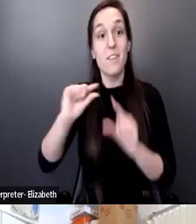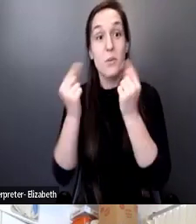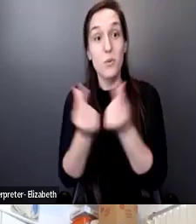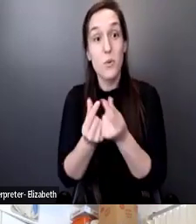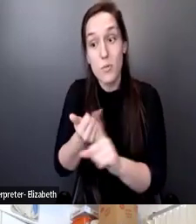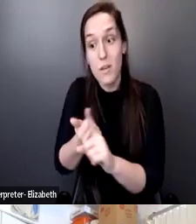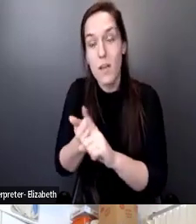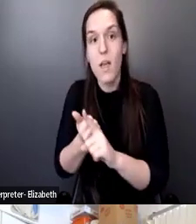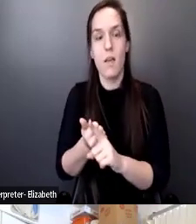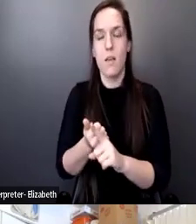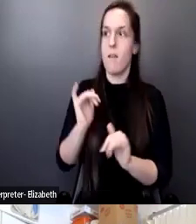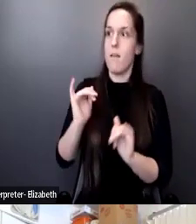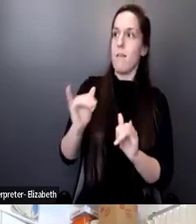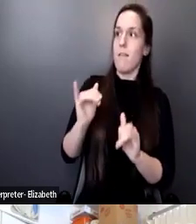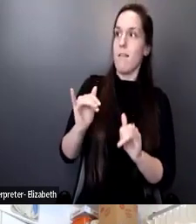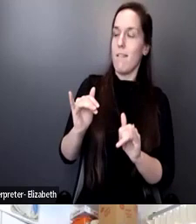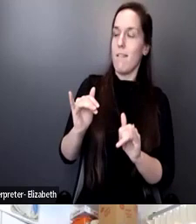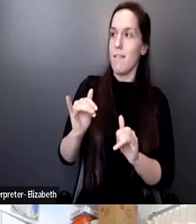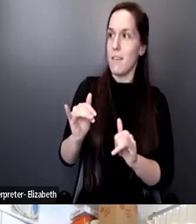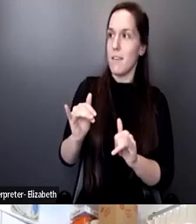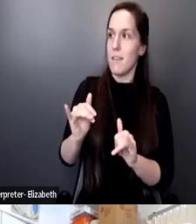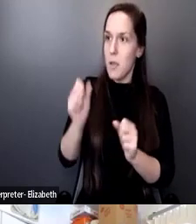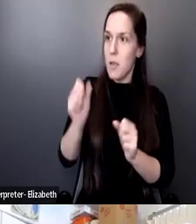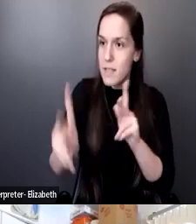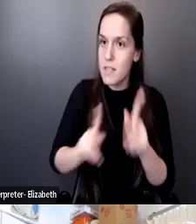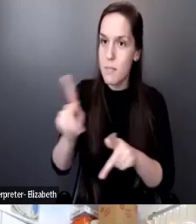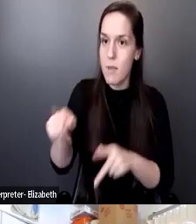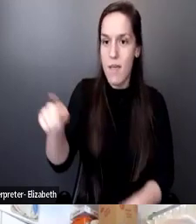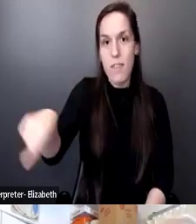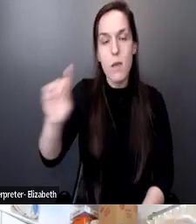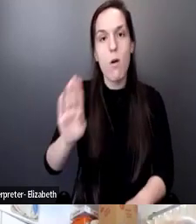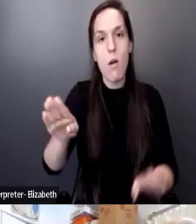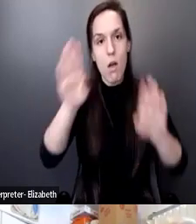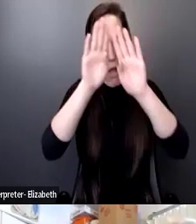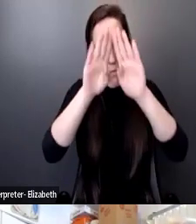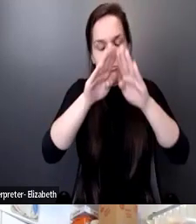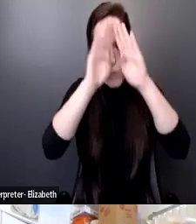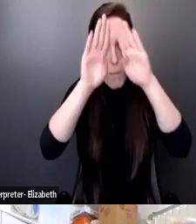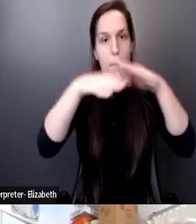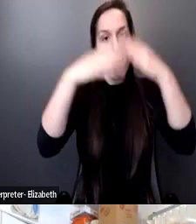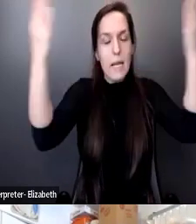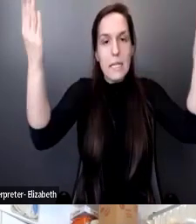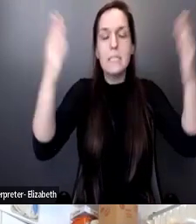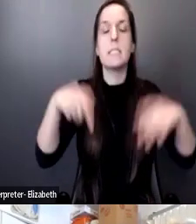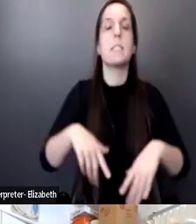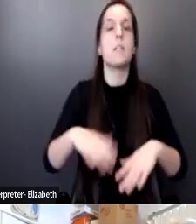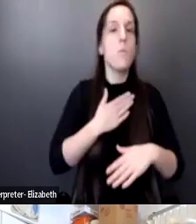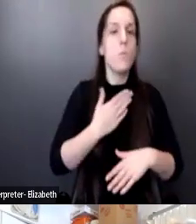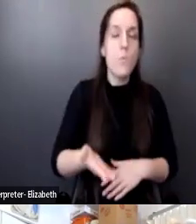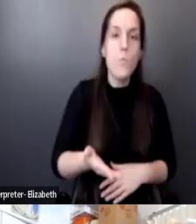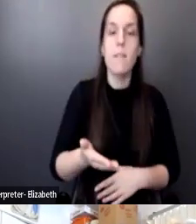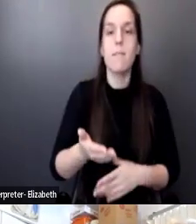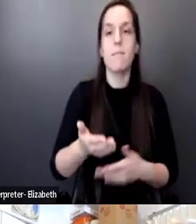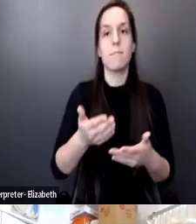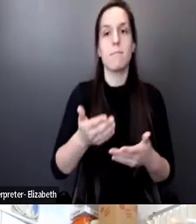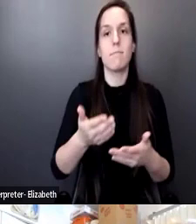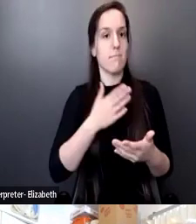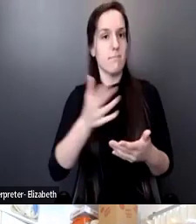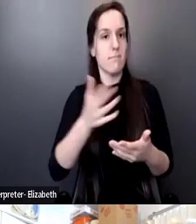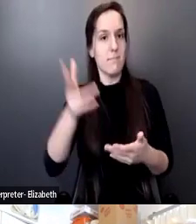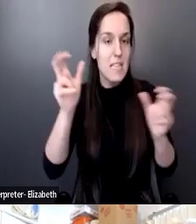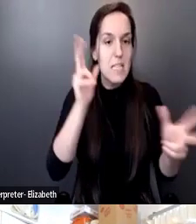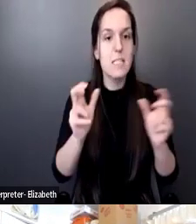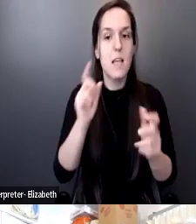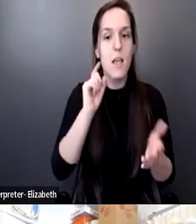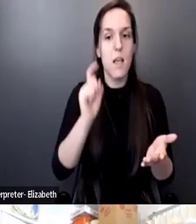of people that were open to listening and understanding and making changes and seeing how some of the scores